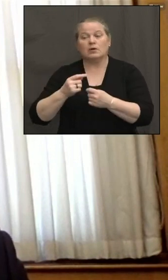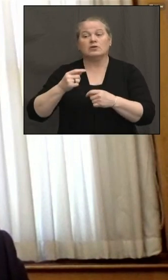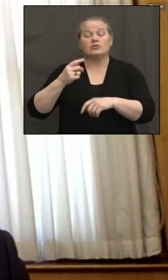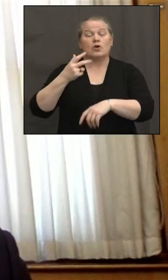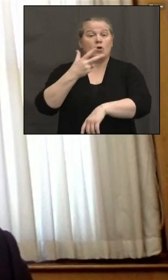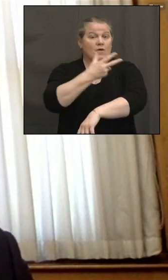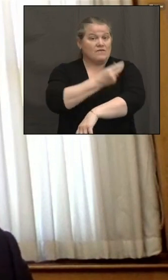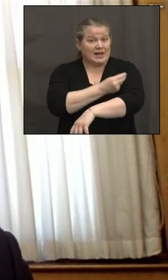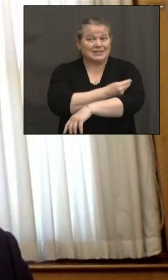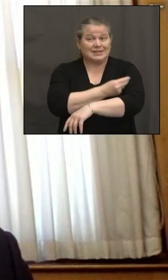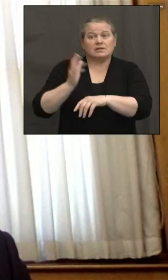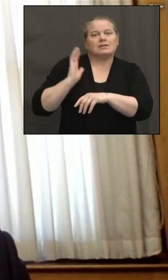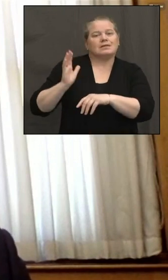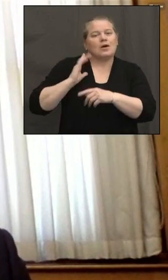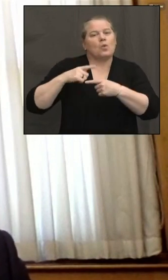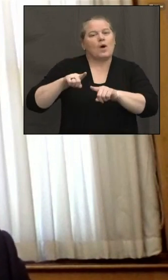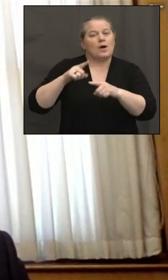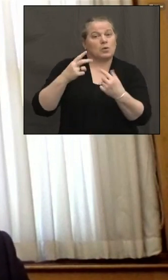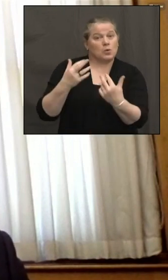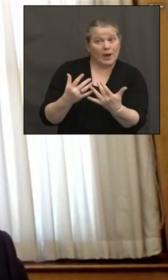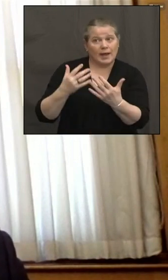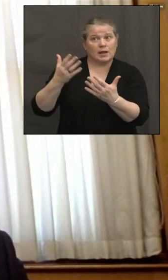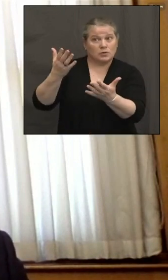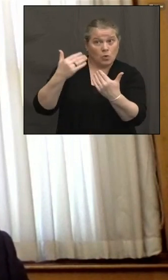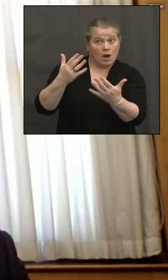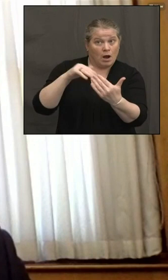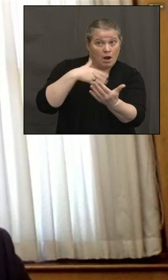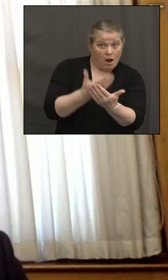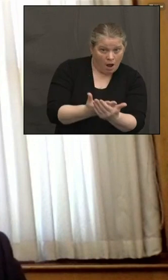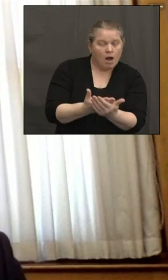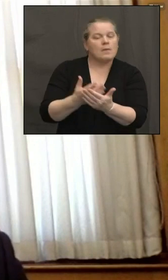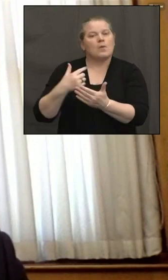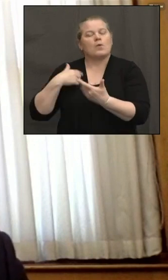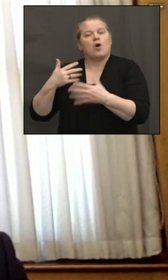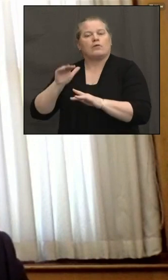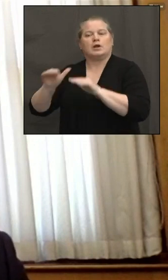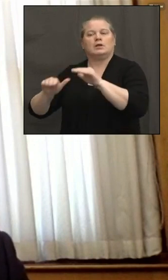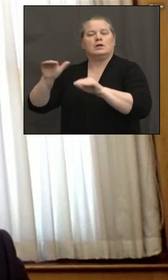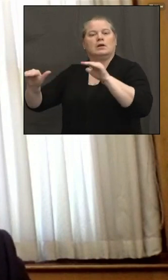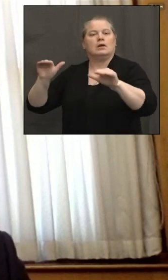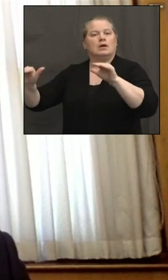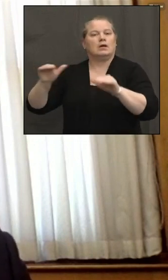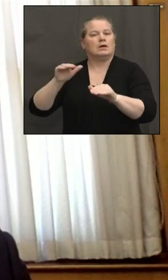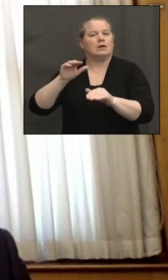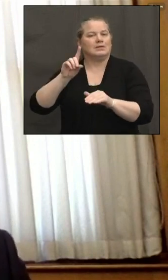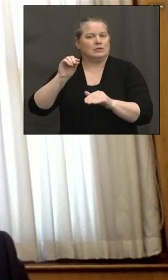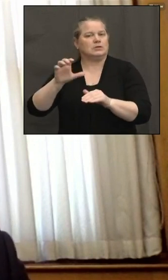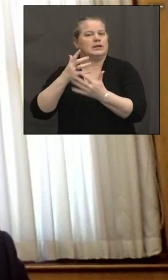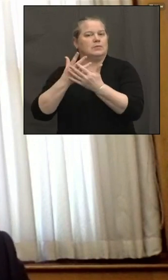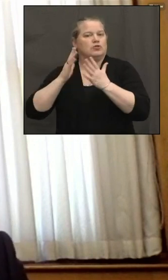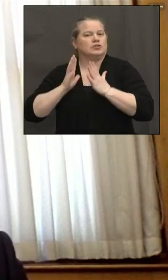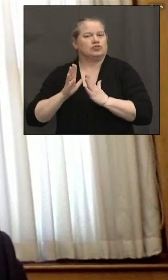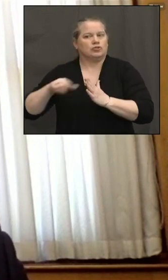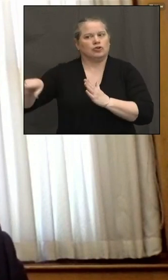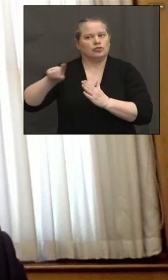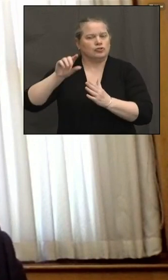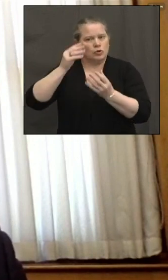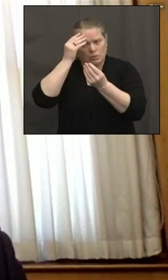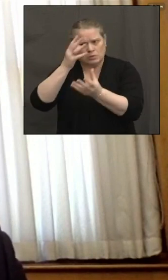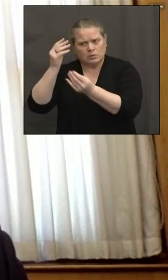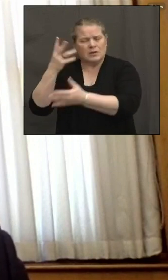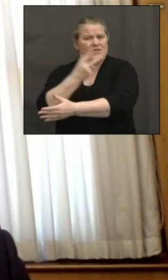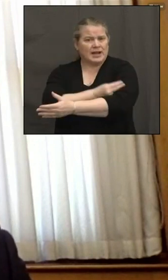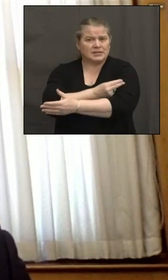lot of work with the offender population to ensure that they understood that the vaccines are extremely safe and highly